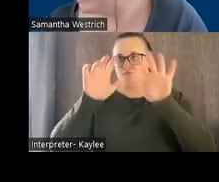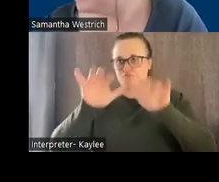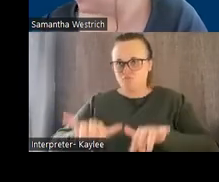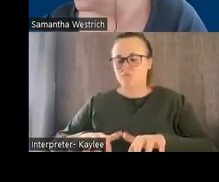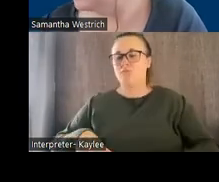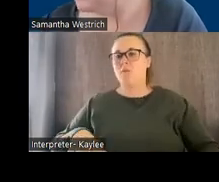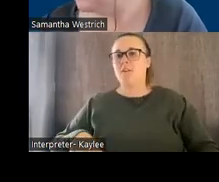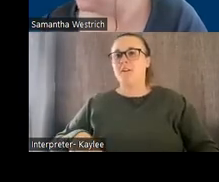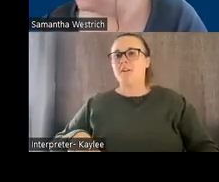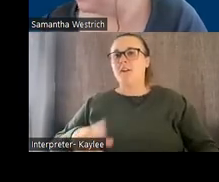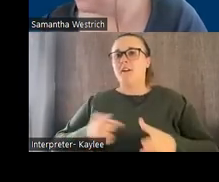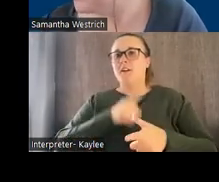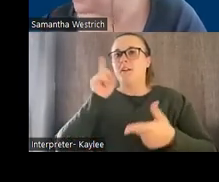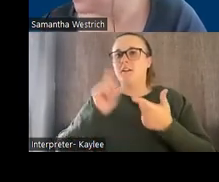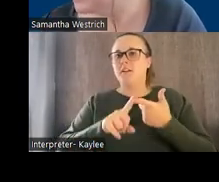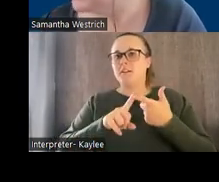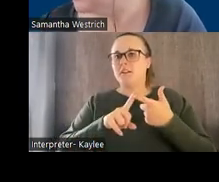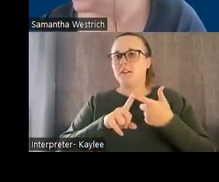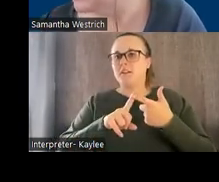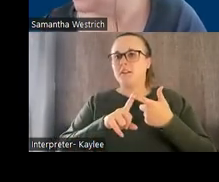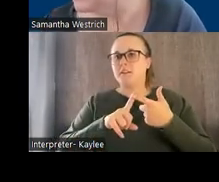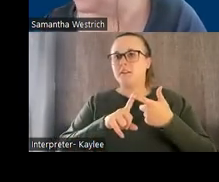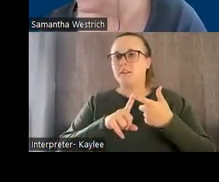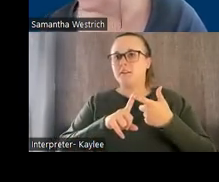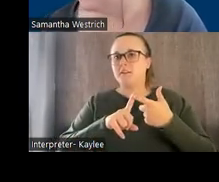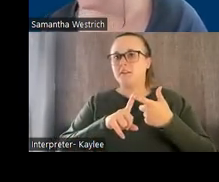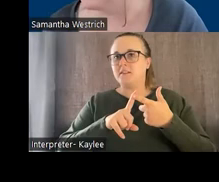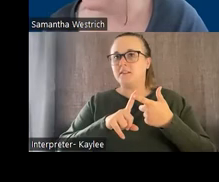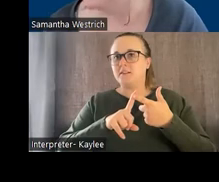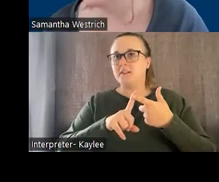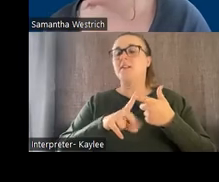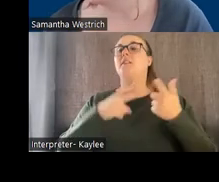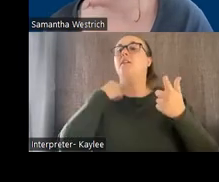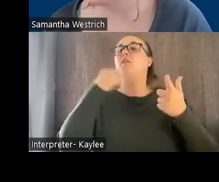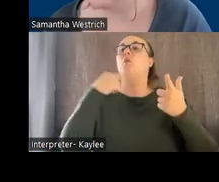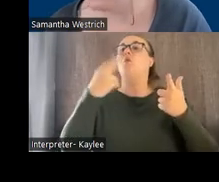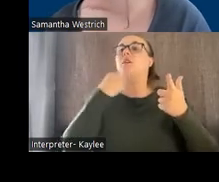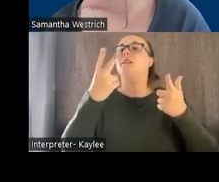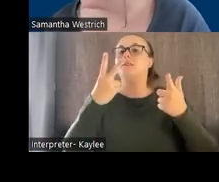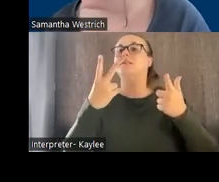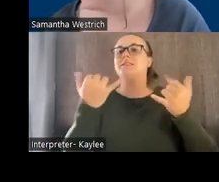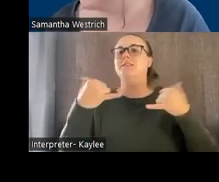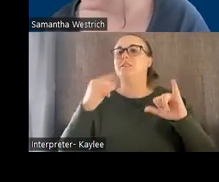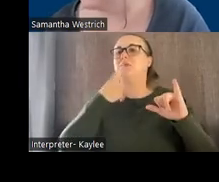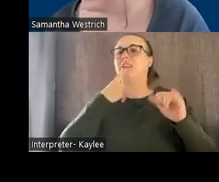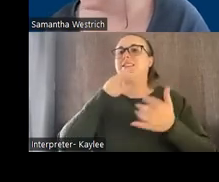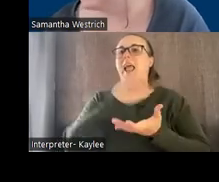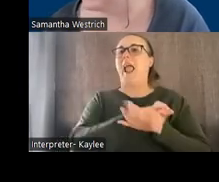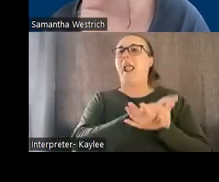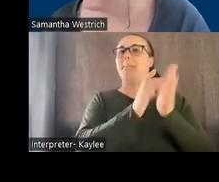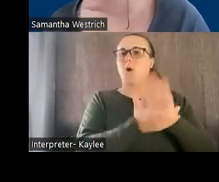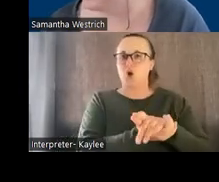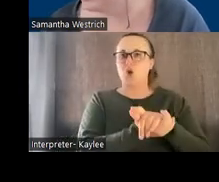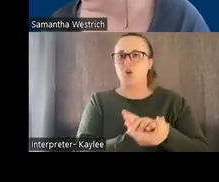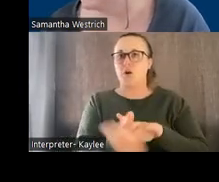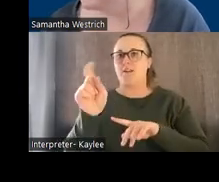And then also up here is what it's going to be speaking out. So right now it still is going to say hamburger. So we'll want to change that to